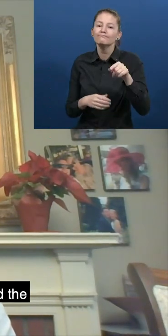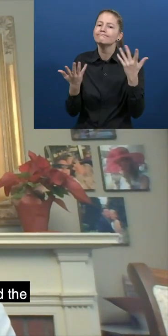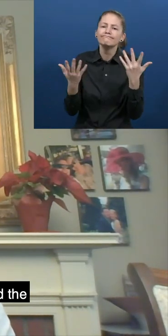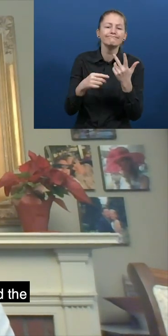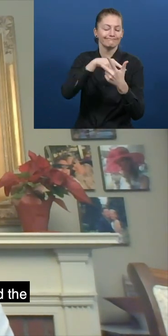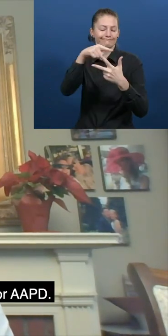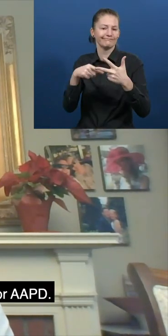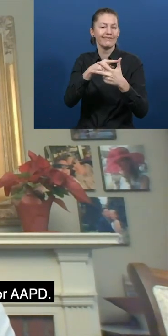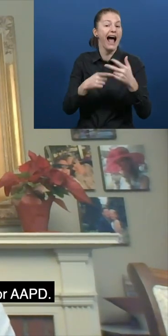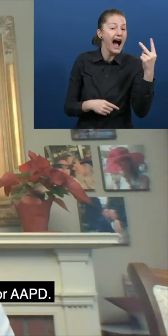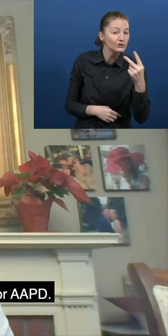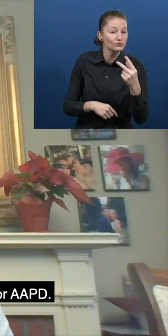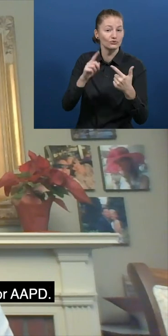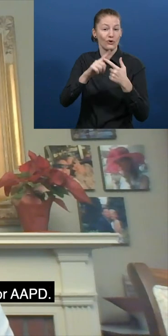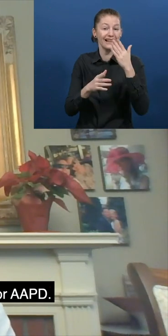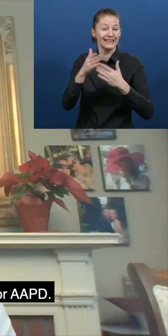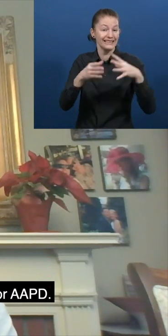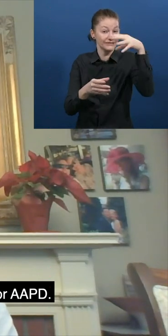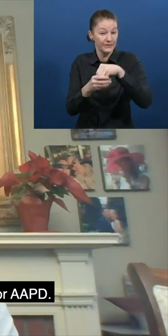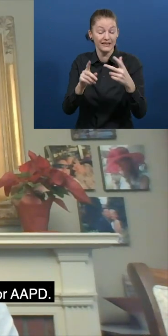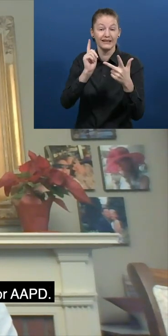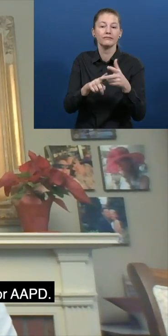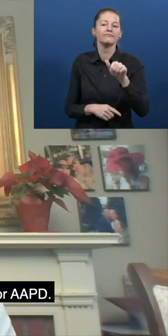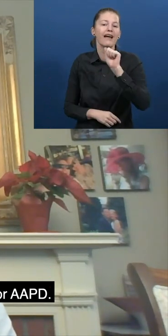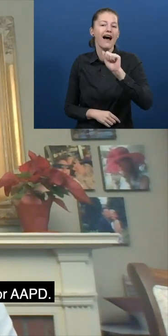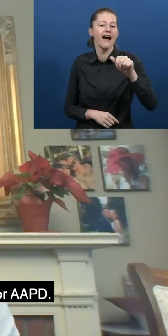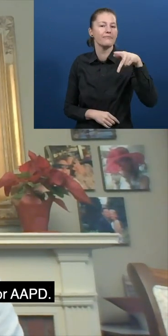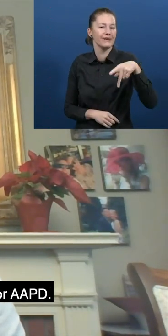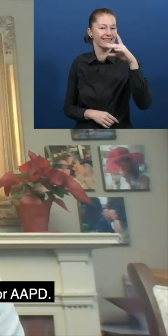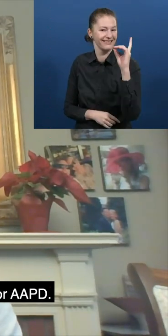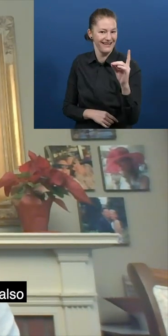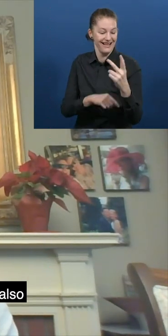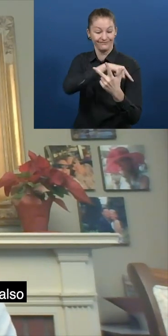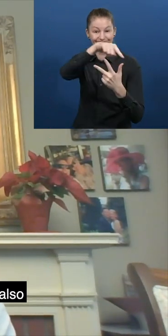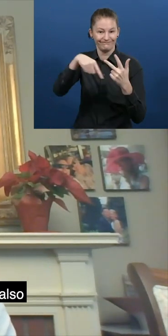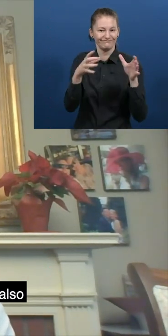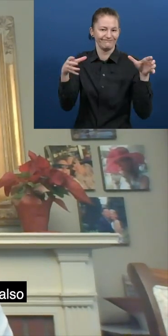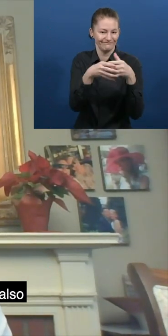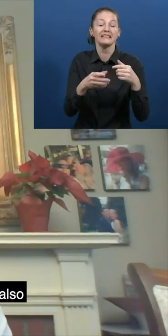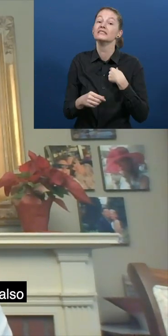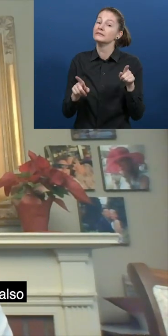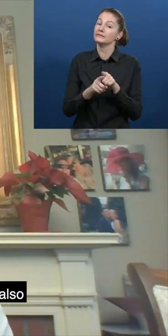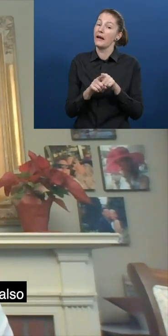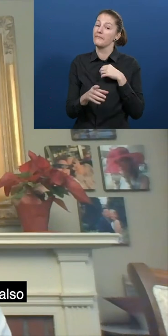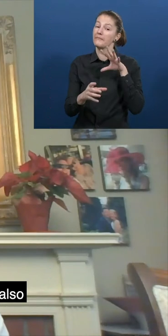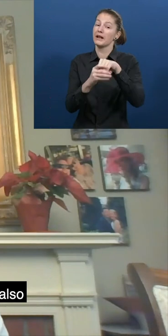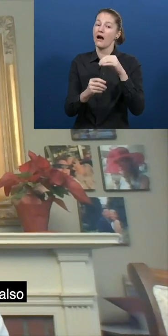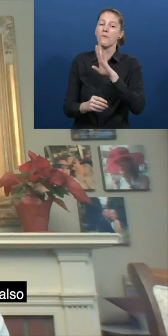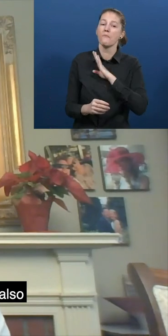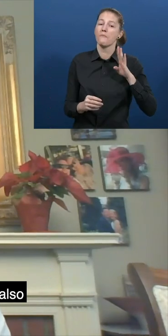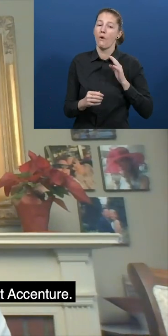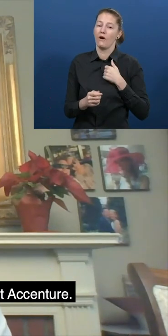Disability In, and the American Association of People with Disabilities, or AAPD. I'm on the board of directors for